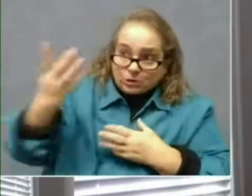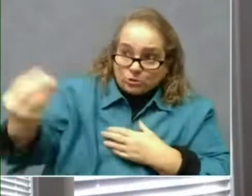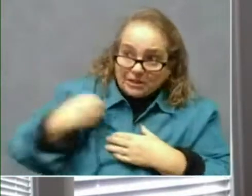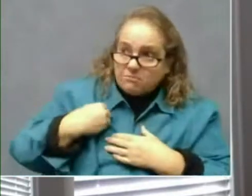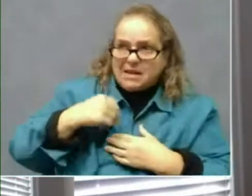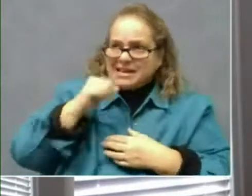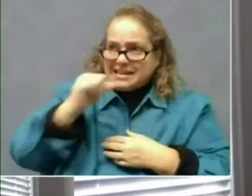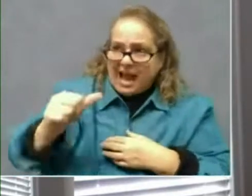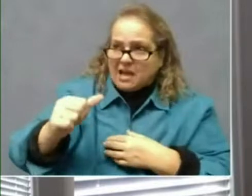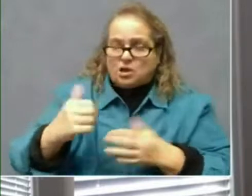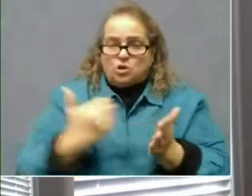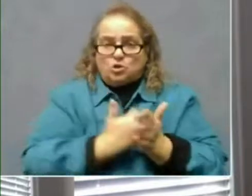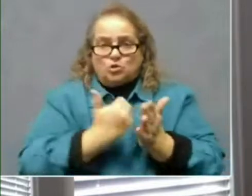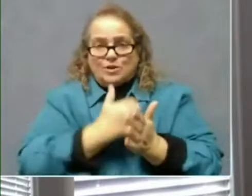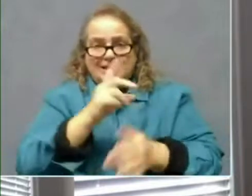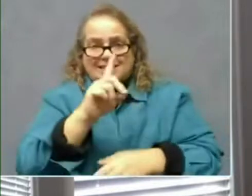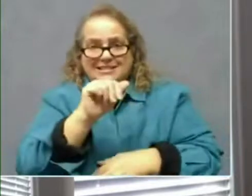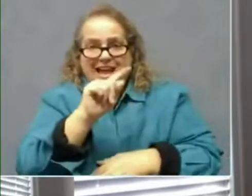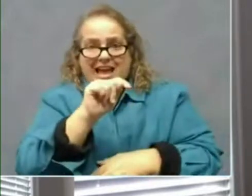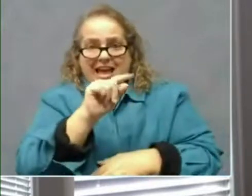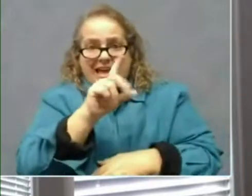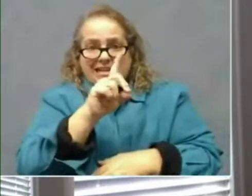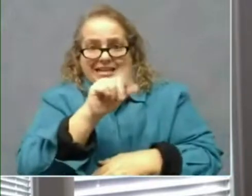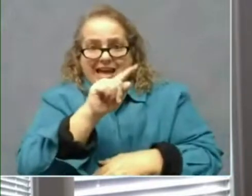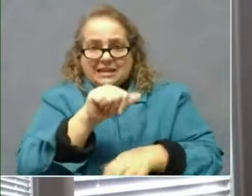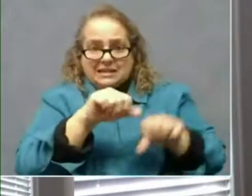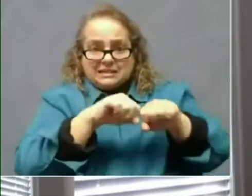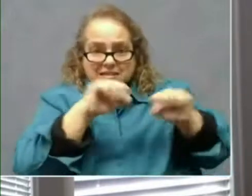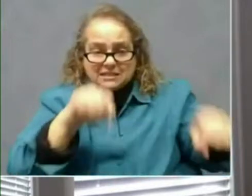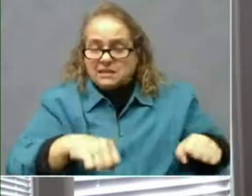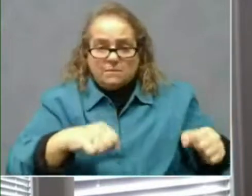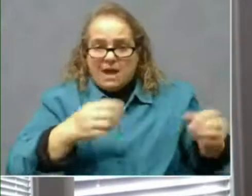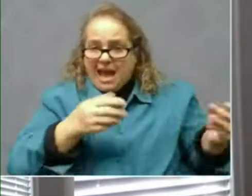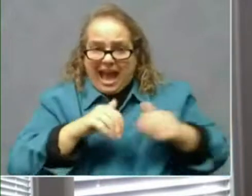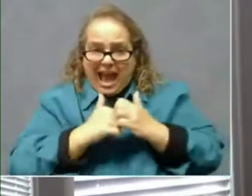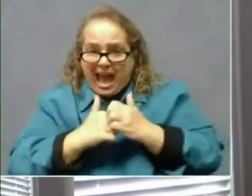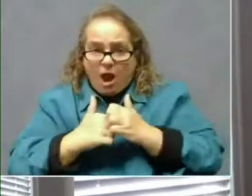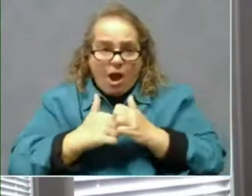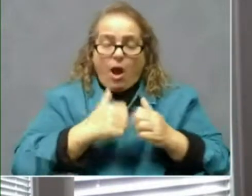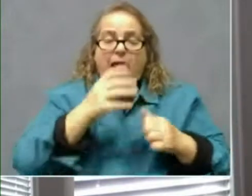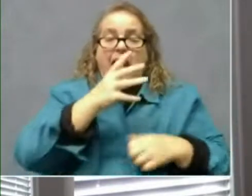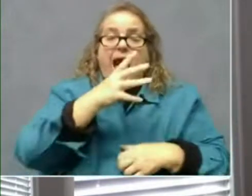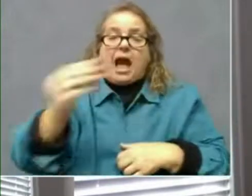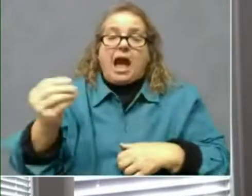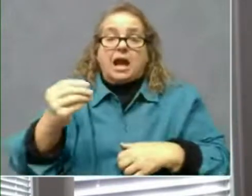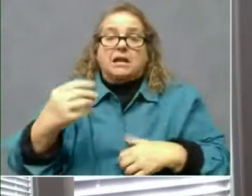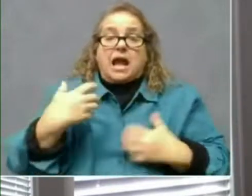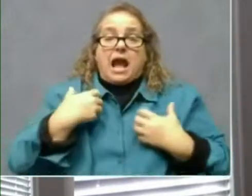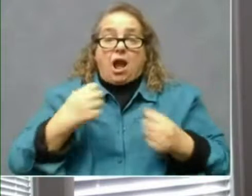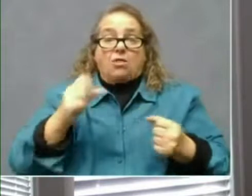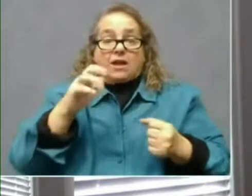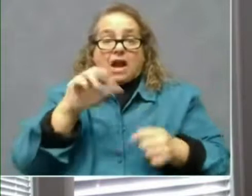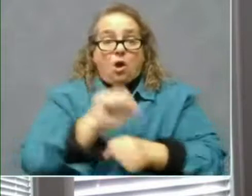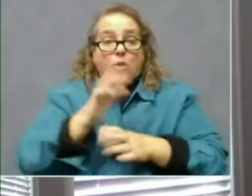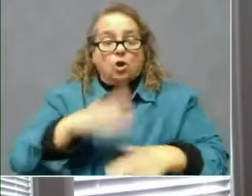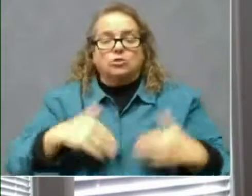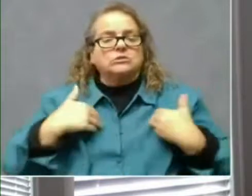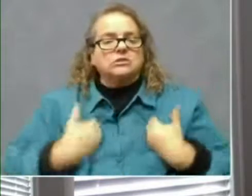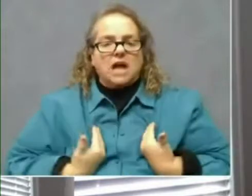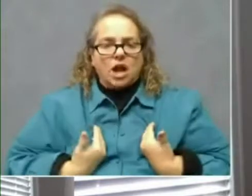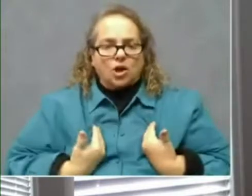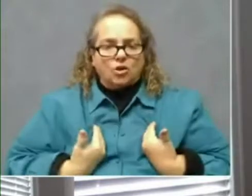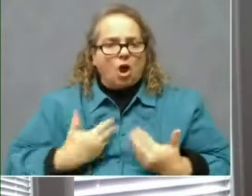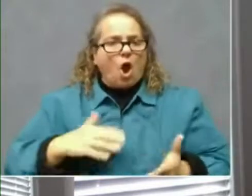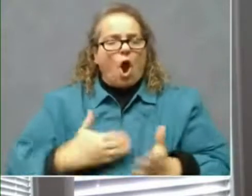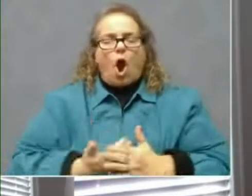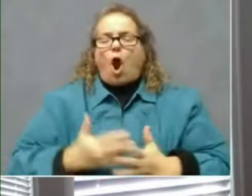end of the year major holidays, and an exhausted healthcare workforce, all of this coming together in the first two weeks of the rollout.